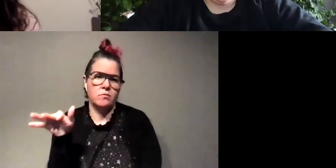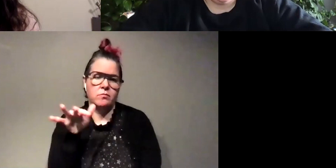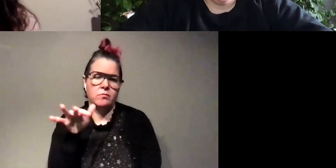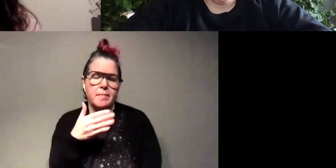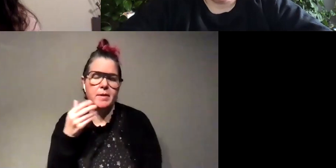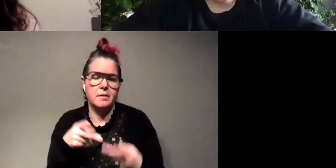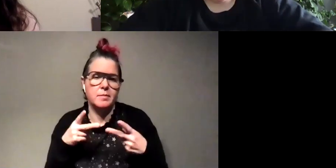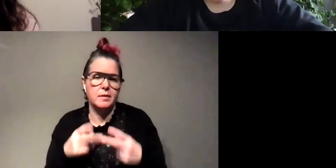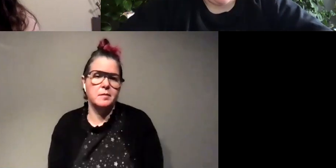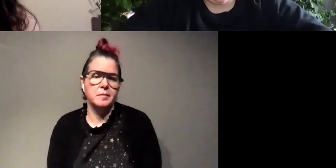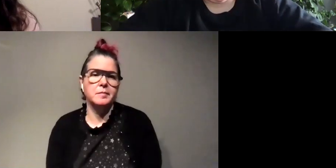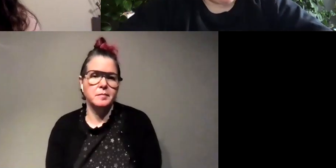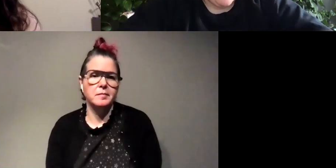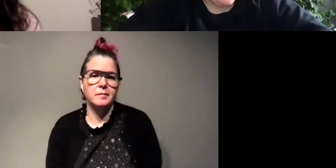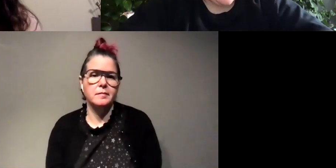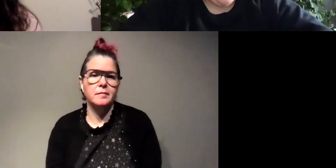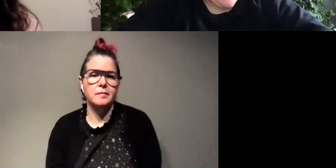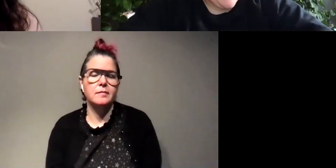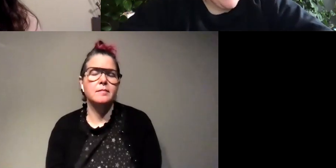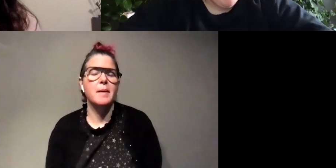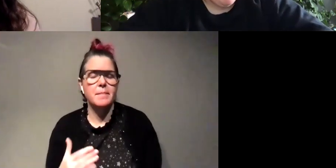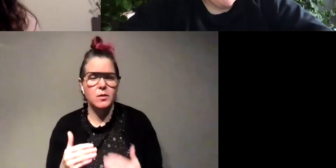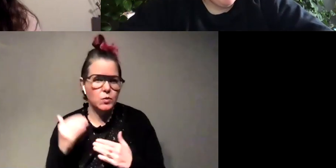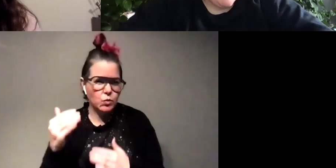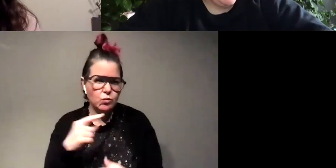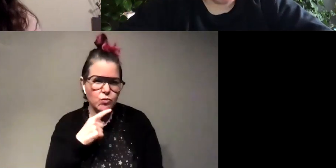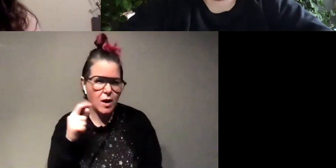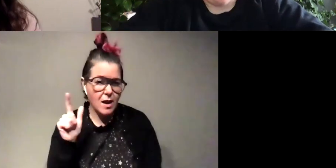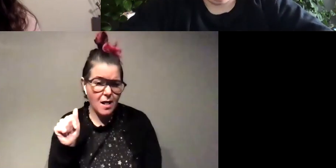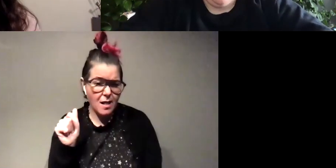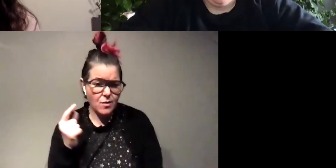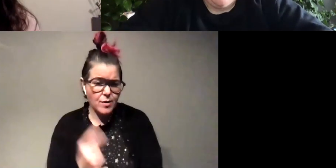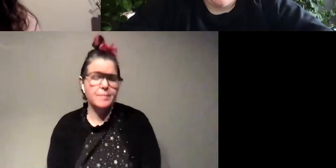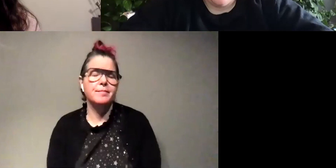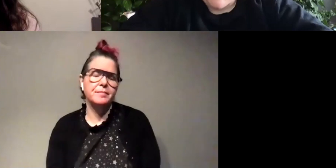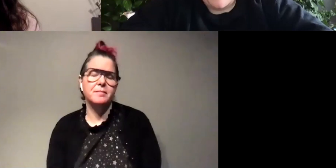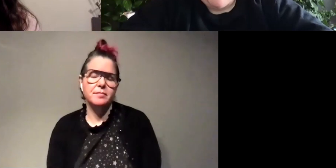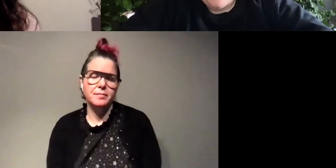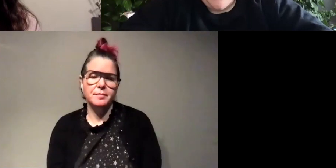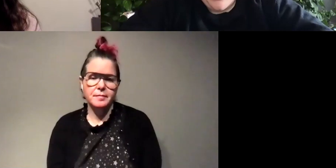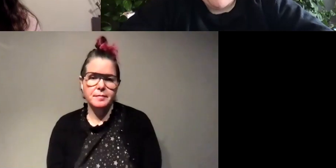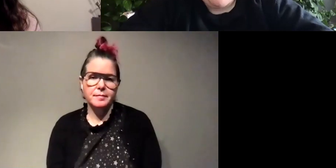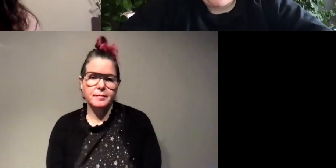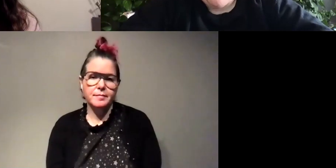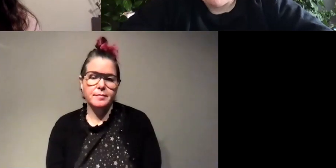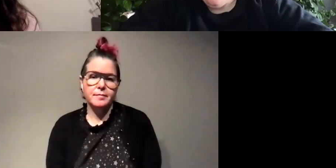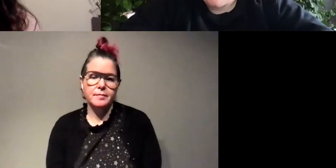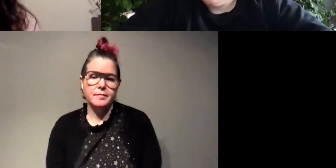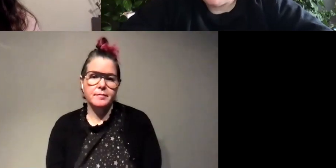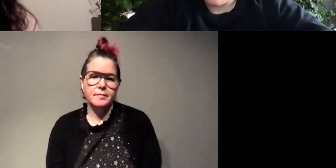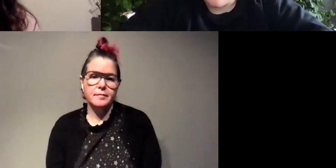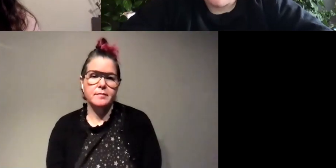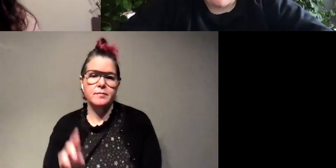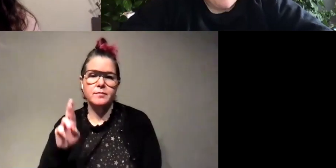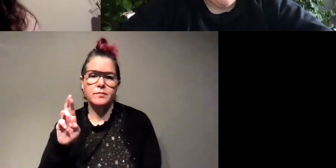place to look so it's probably too try like dry in la for fireflies oh it's dry um rebecca